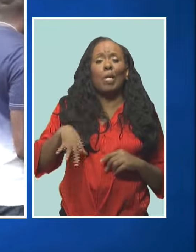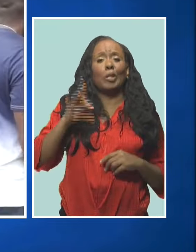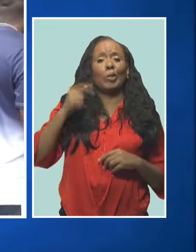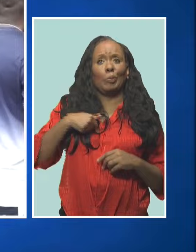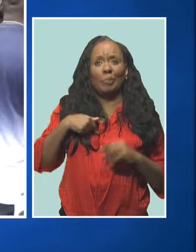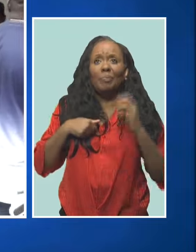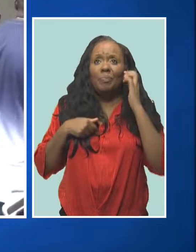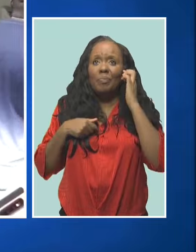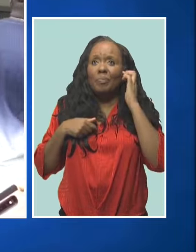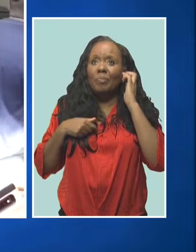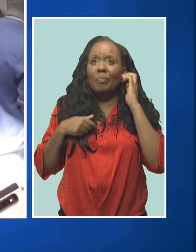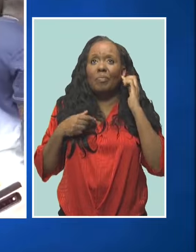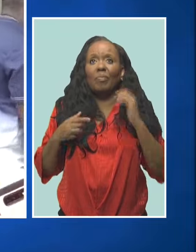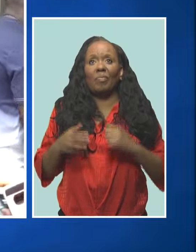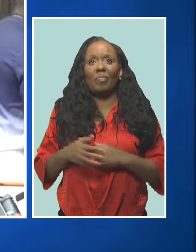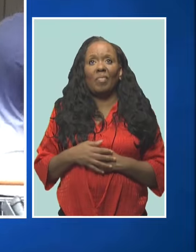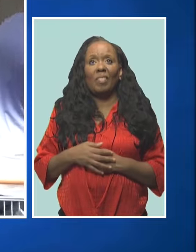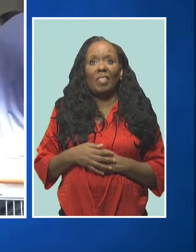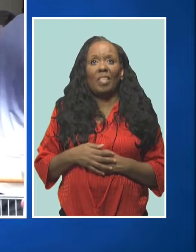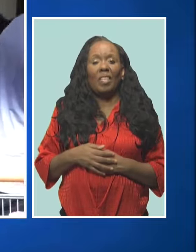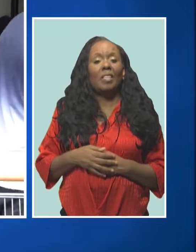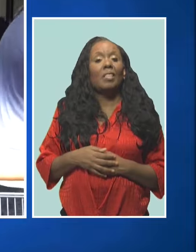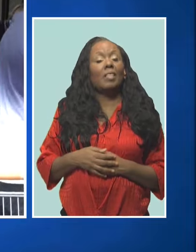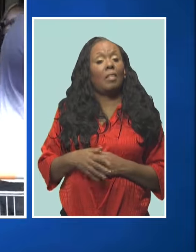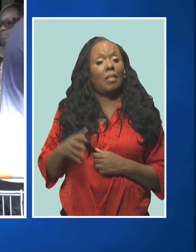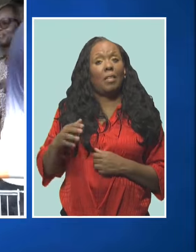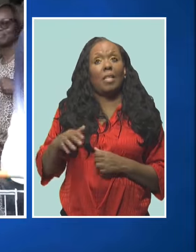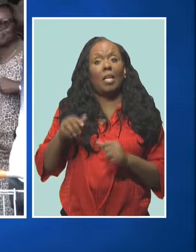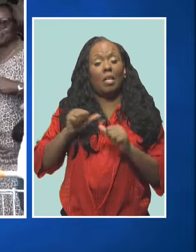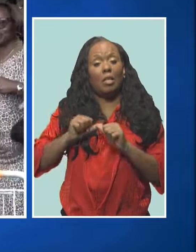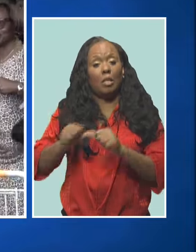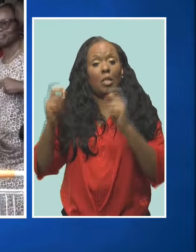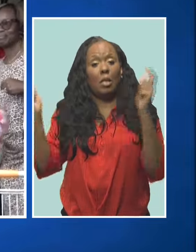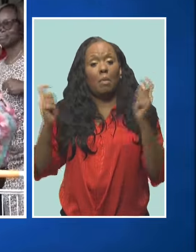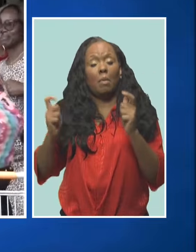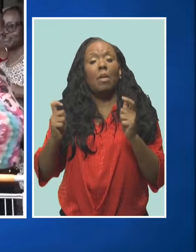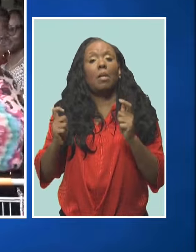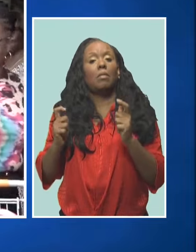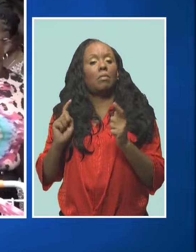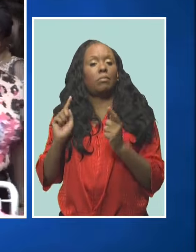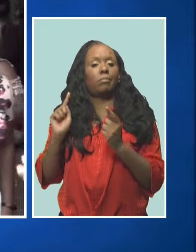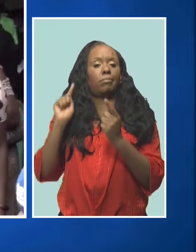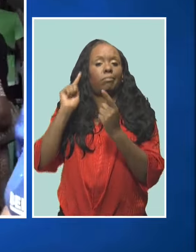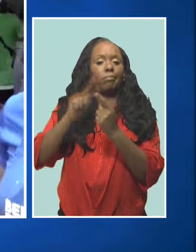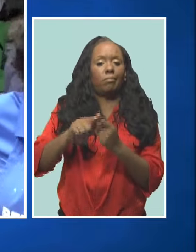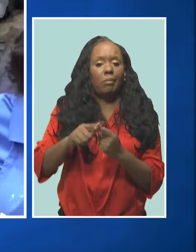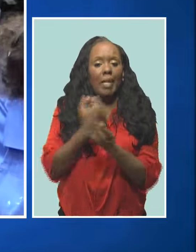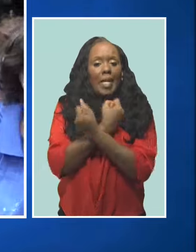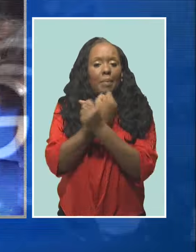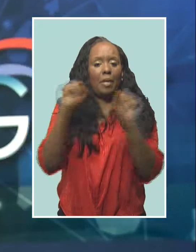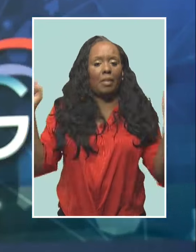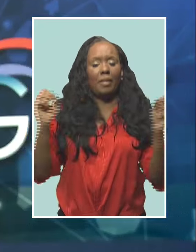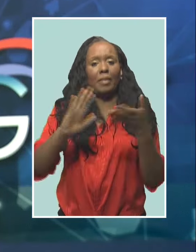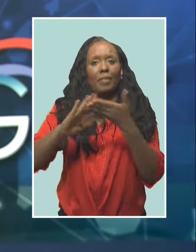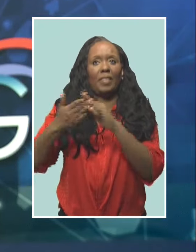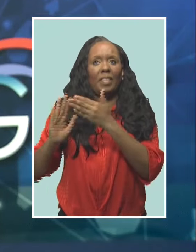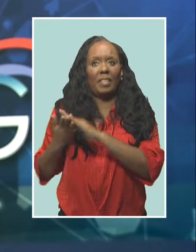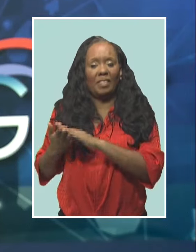ended at Kilombo Emancipation Village. Rachel Agard, CBC News.